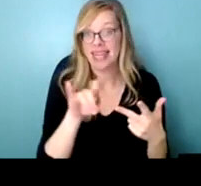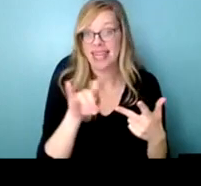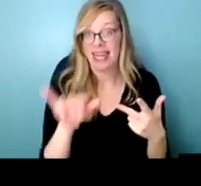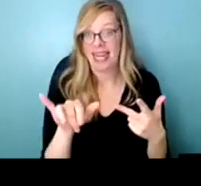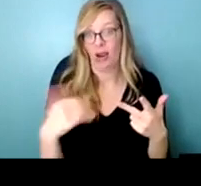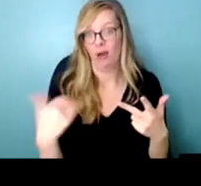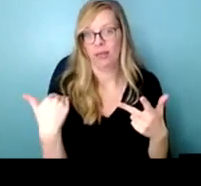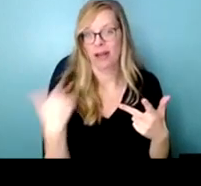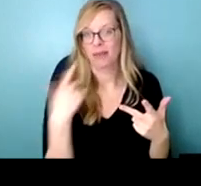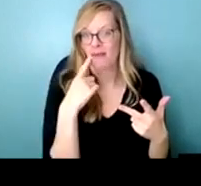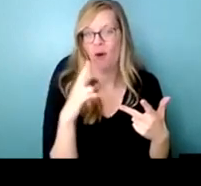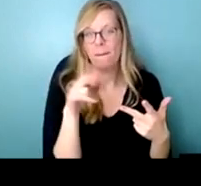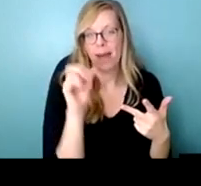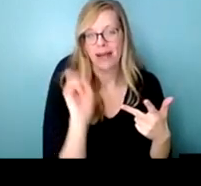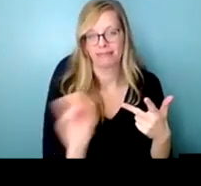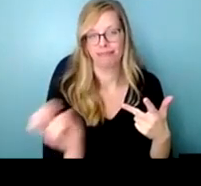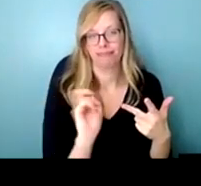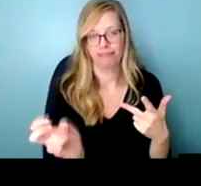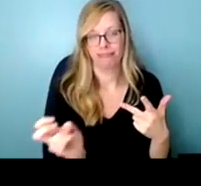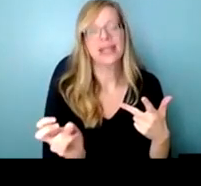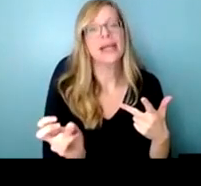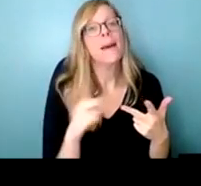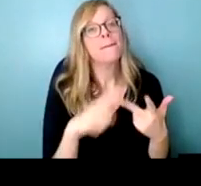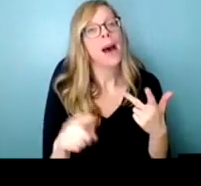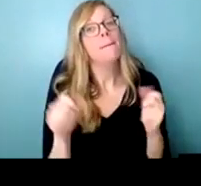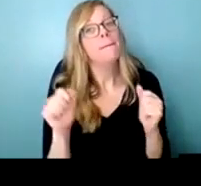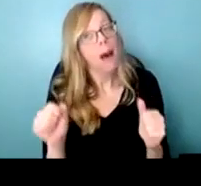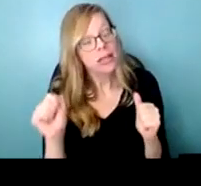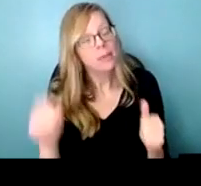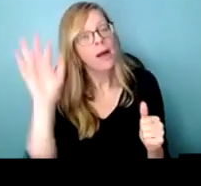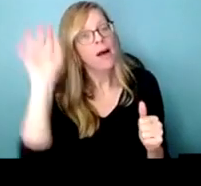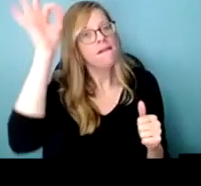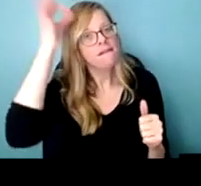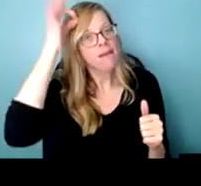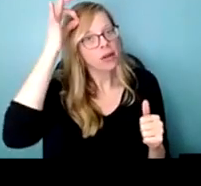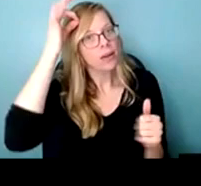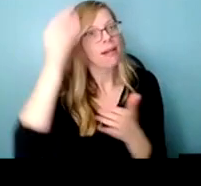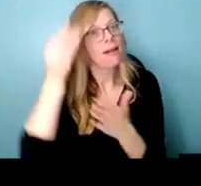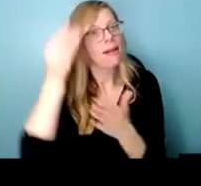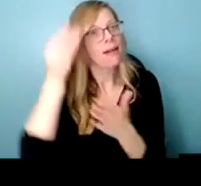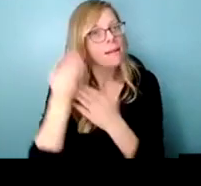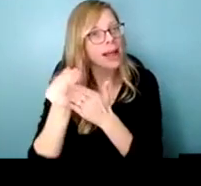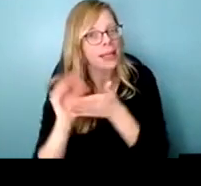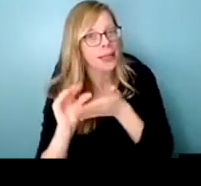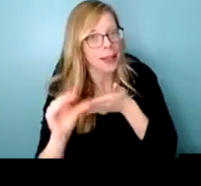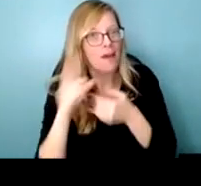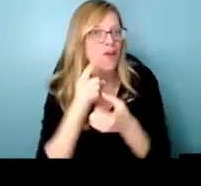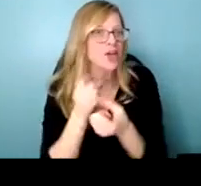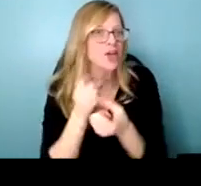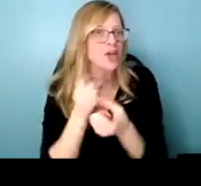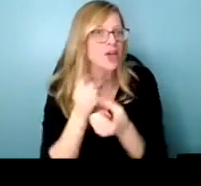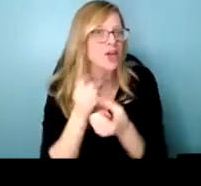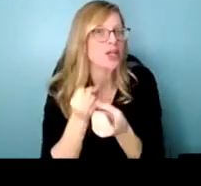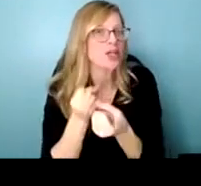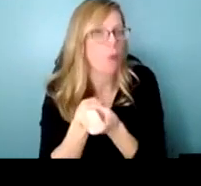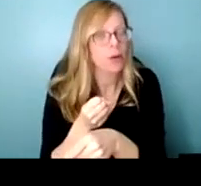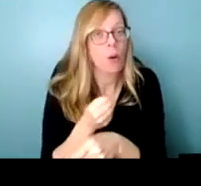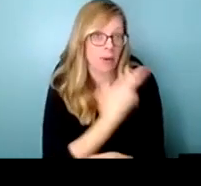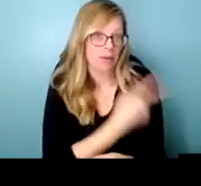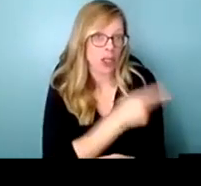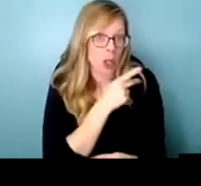transit there might be federal funding that's going into supporting that transit or there might be provincial funding or both